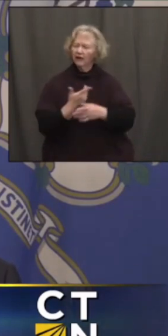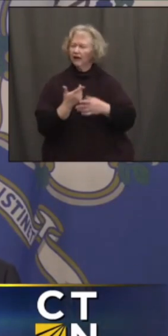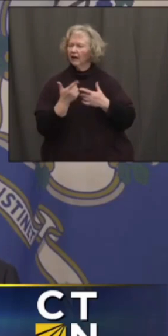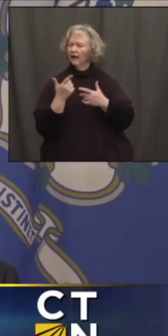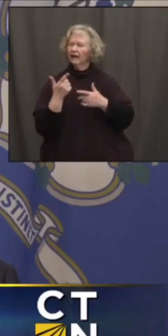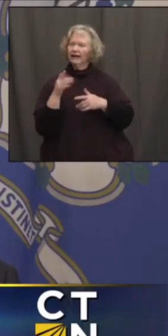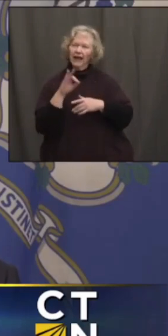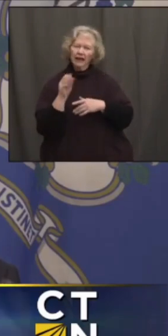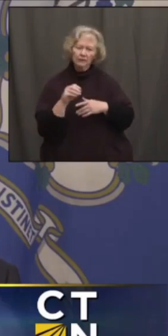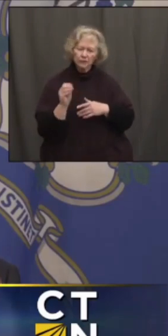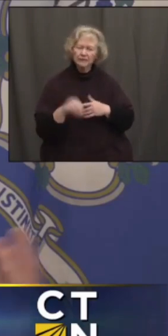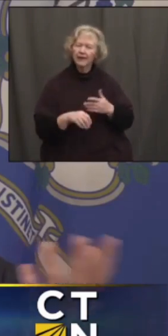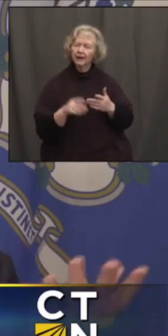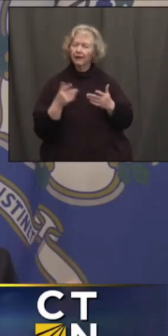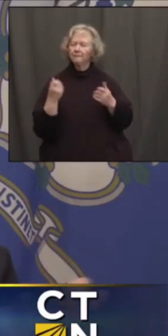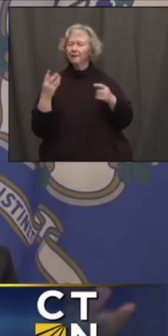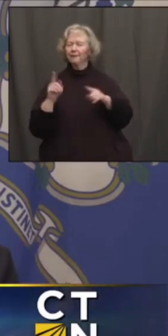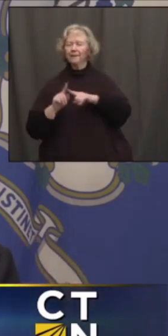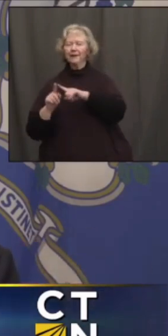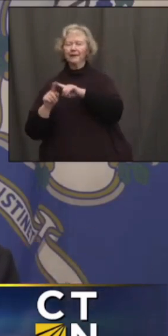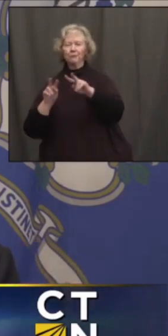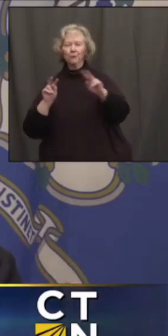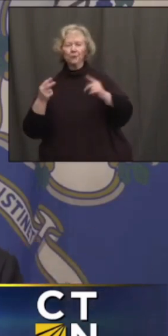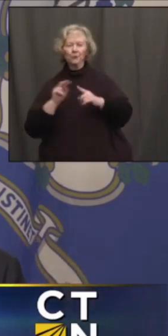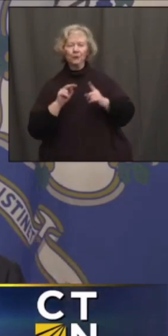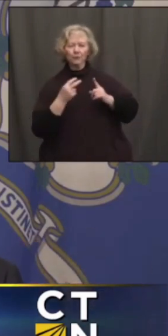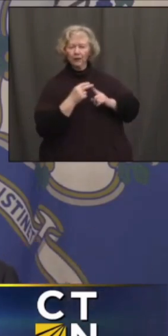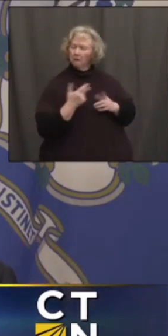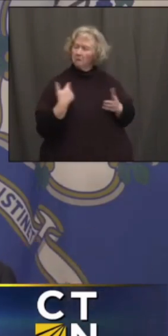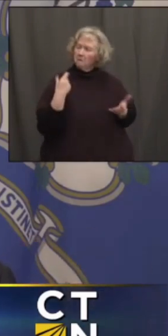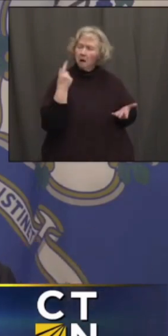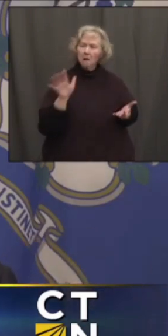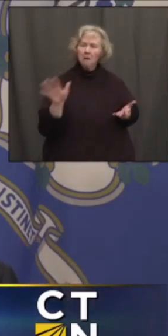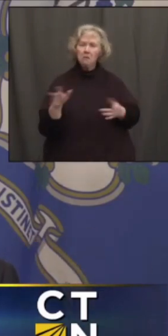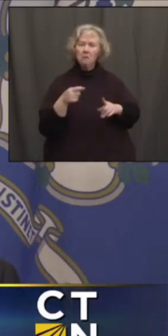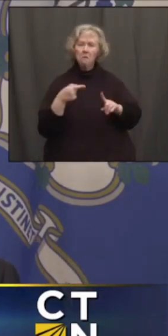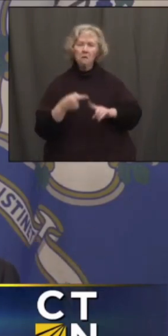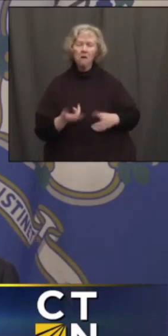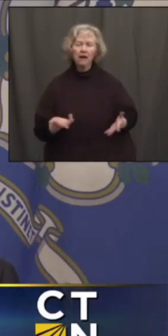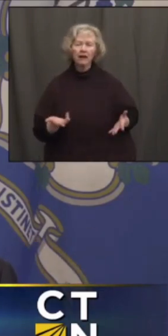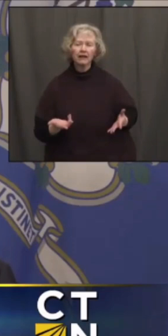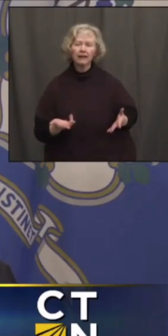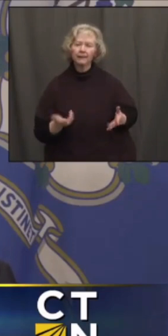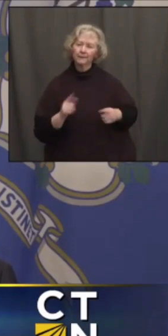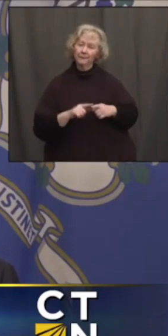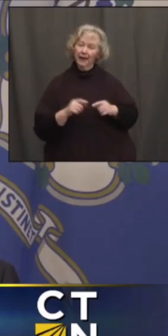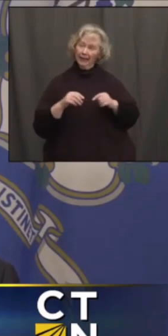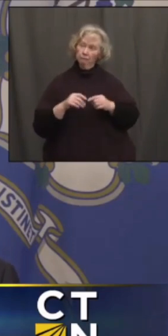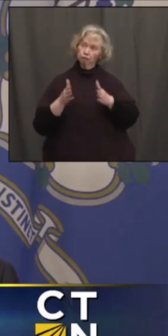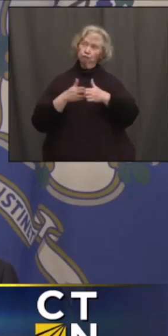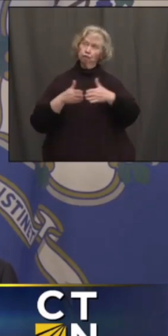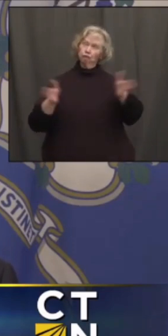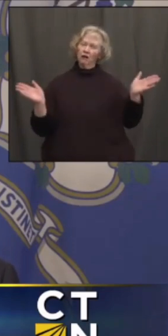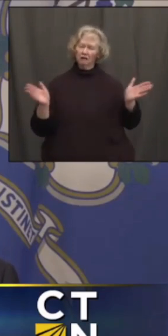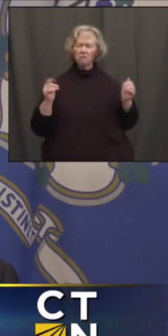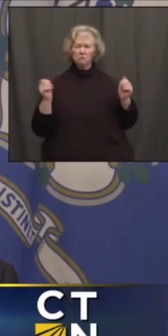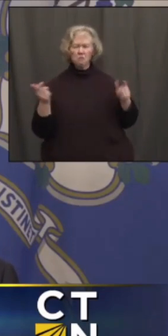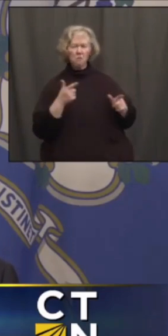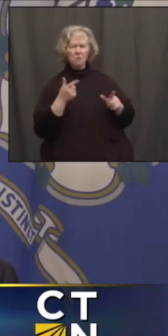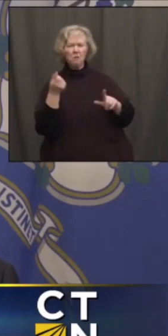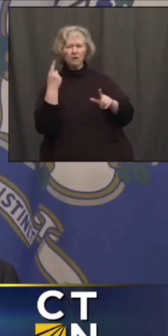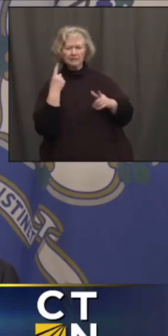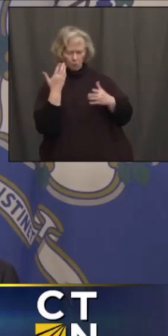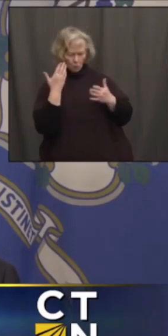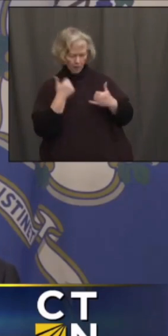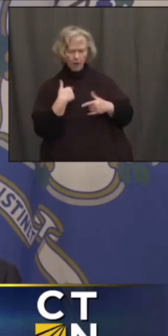have the vaccination. I mean, you can those are all reasonable points of view. But broadly speaking, I would say people understood what we were doing,